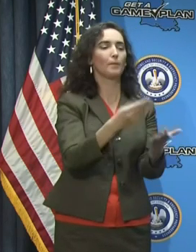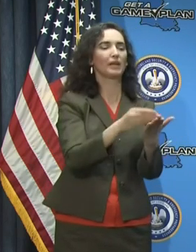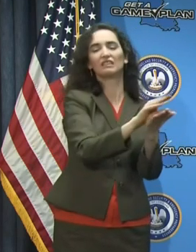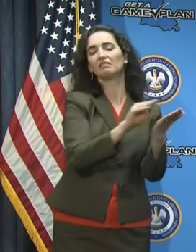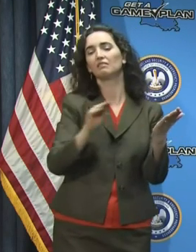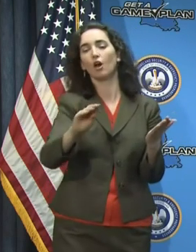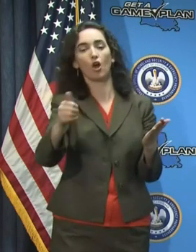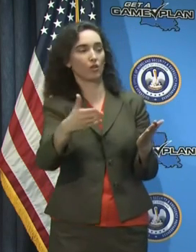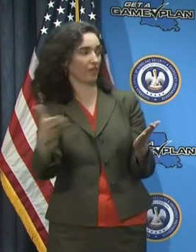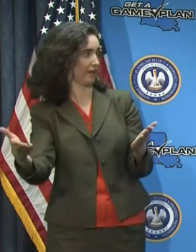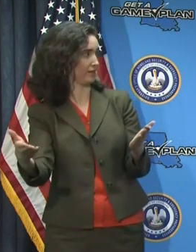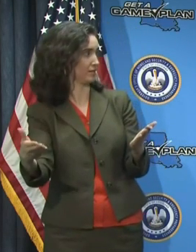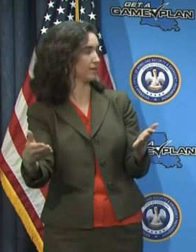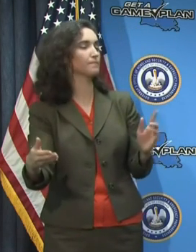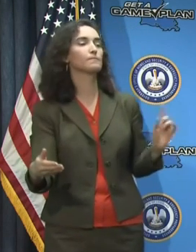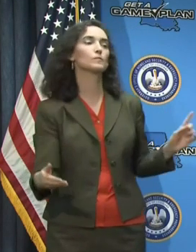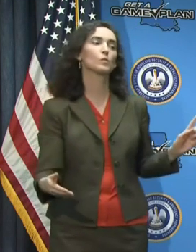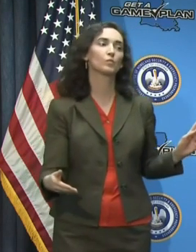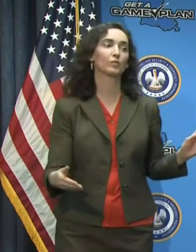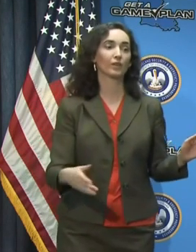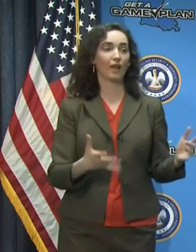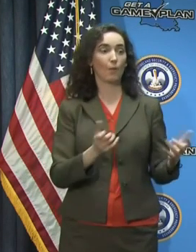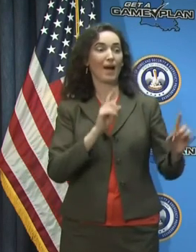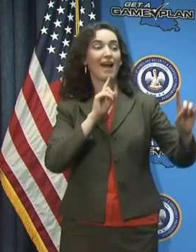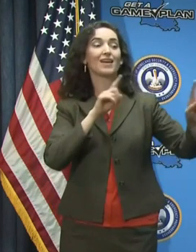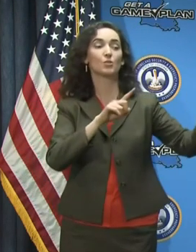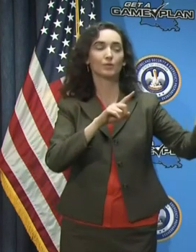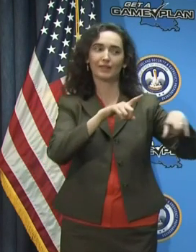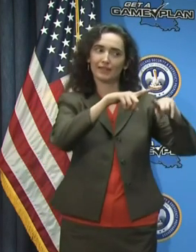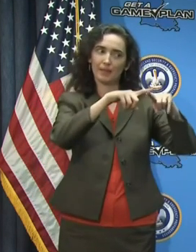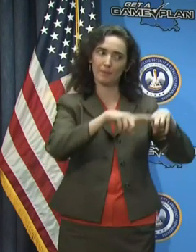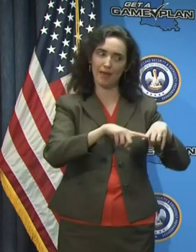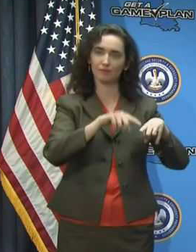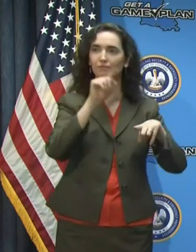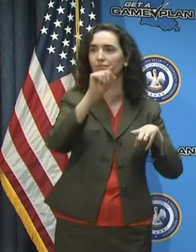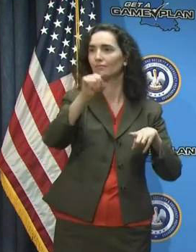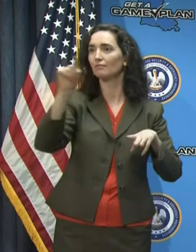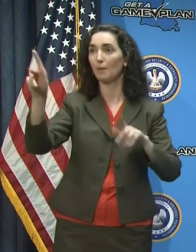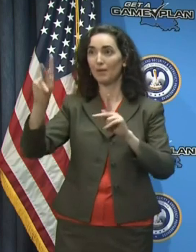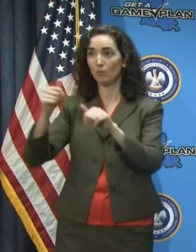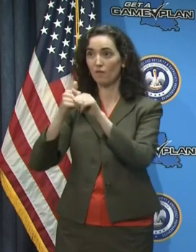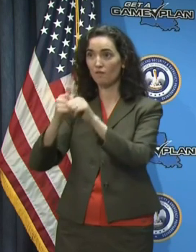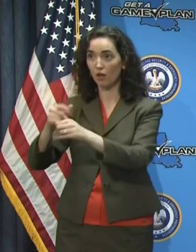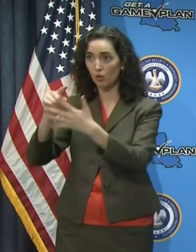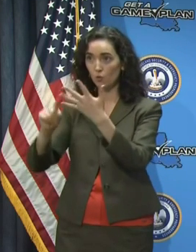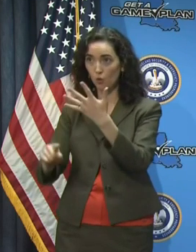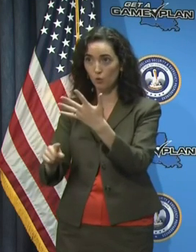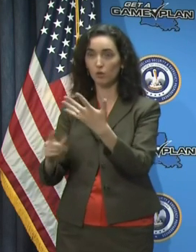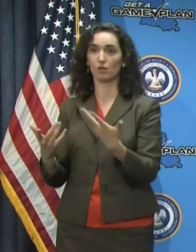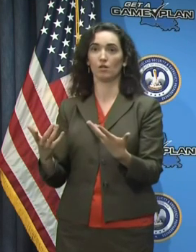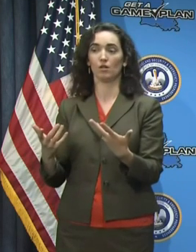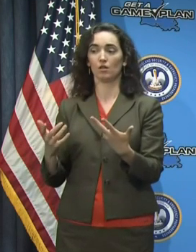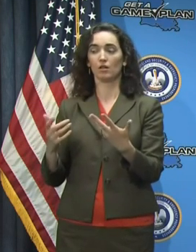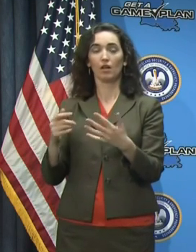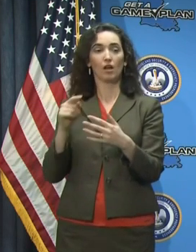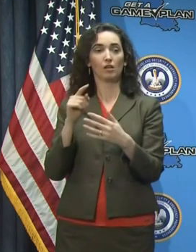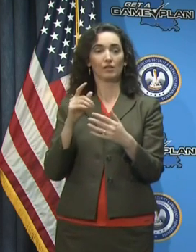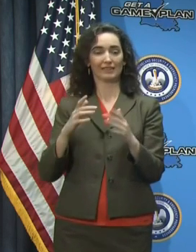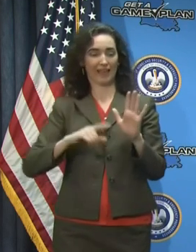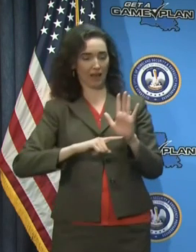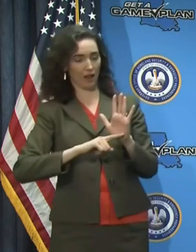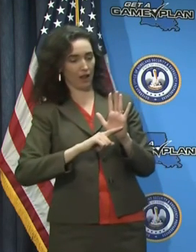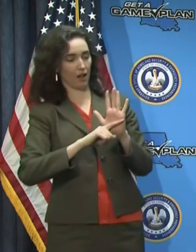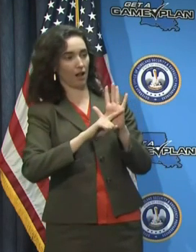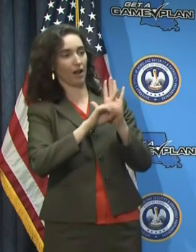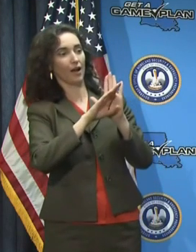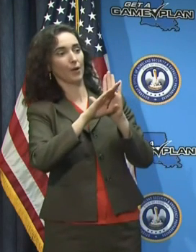that the stay-at-home policies are helping and the curve is starting to flatten a bit. And so the social distancing order remains in place till at